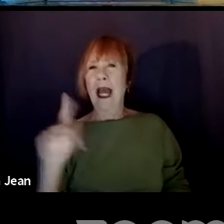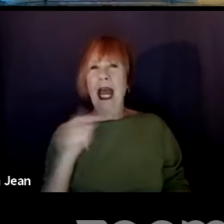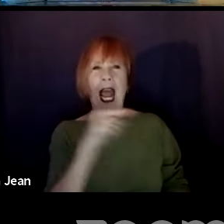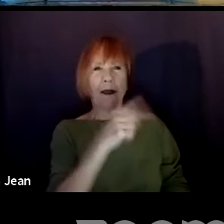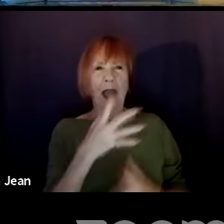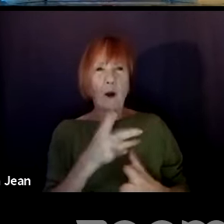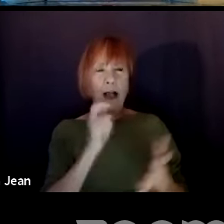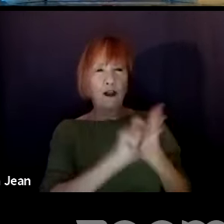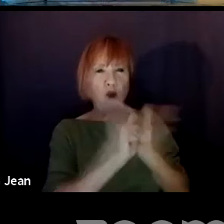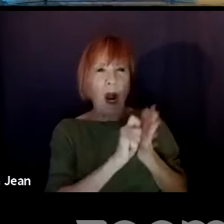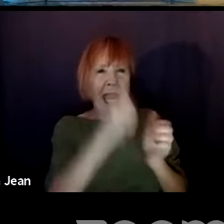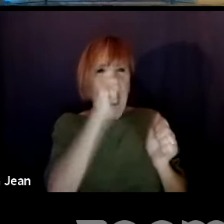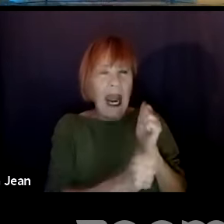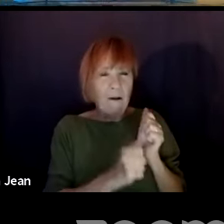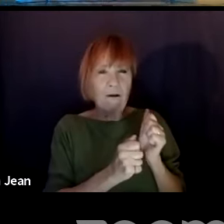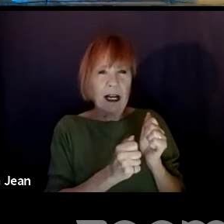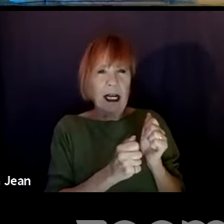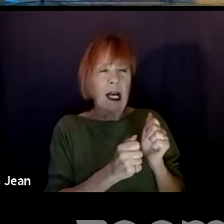gun that's fired.